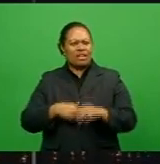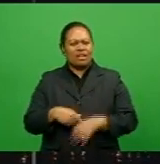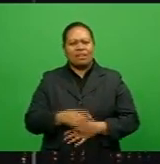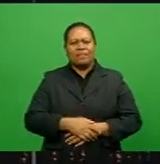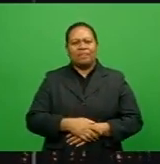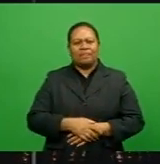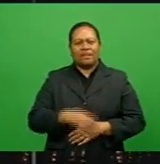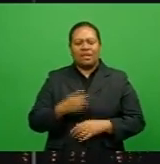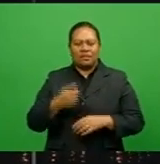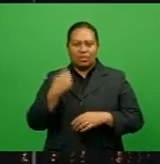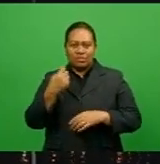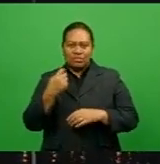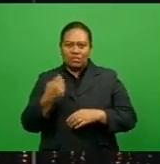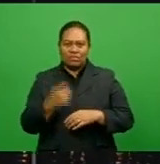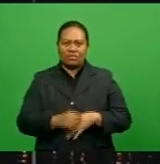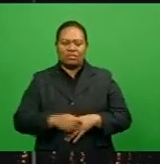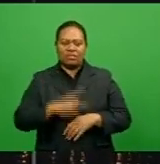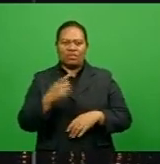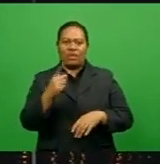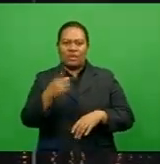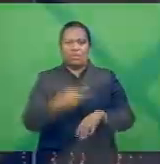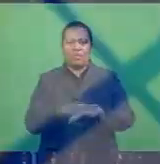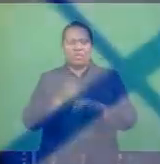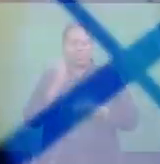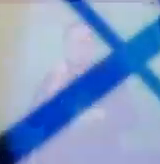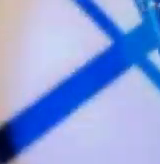the final term of school ending a week out from Christmas?